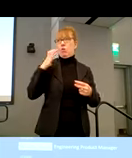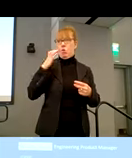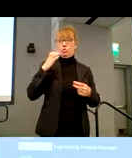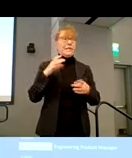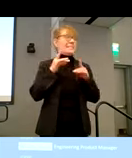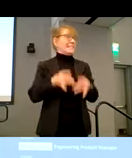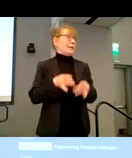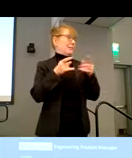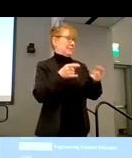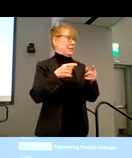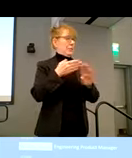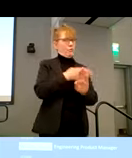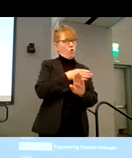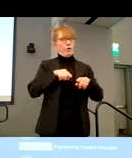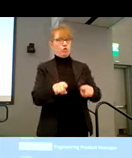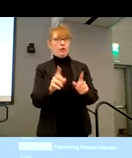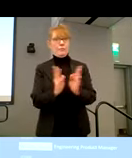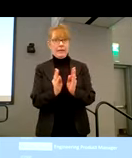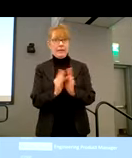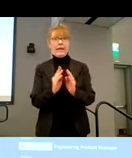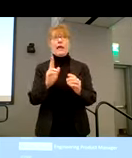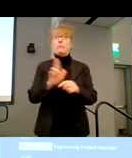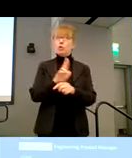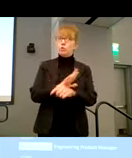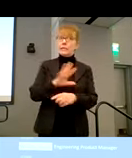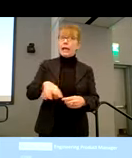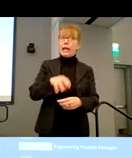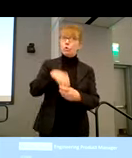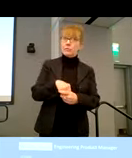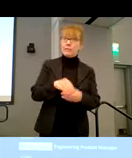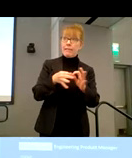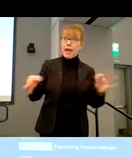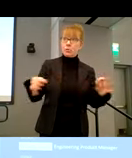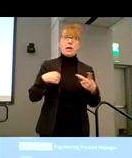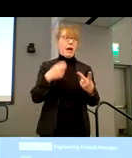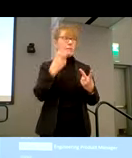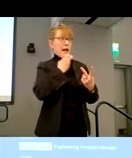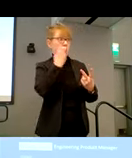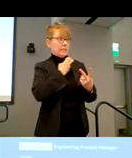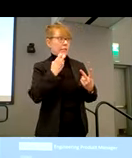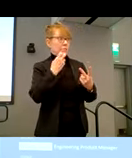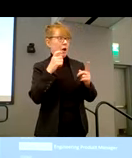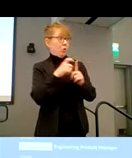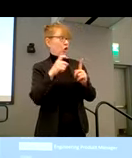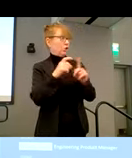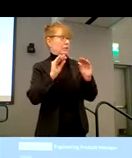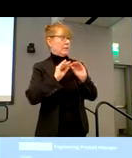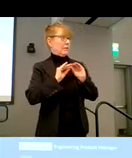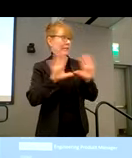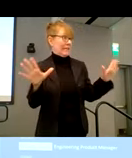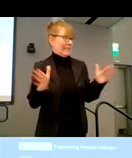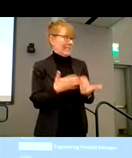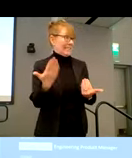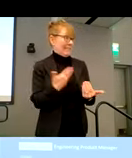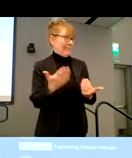or during a meeting. Am I using inclusive language? Am I pronouncing my words easily for everyone to understand because